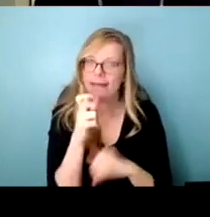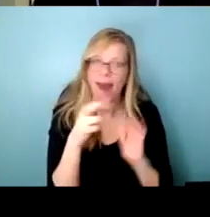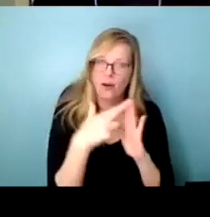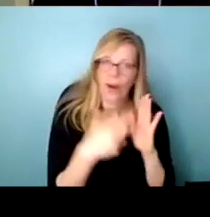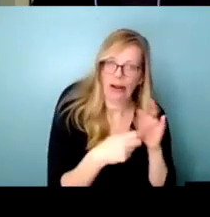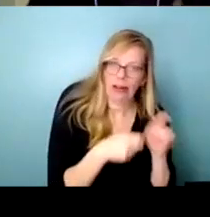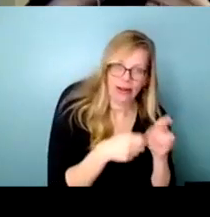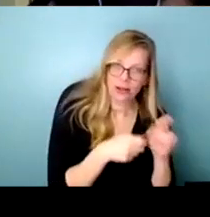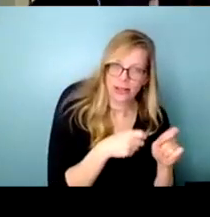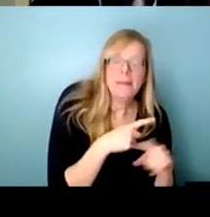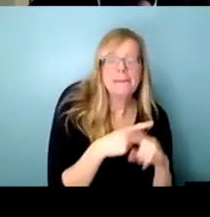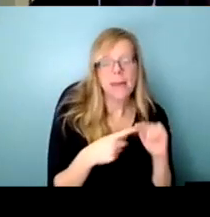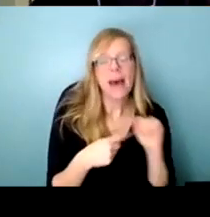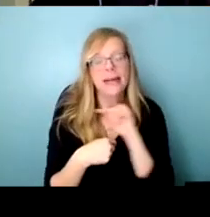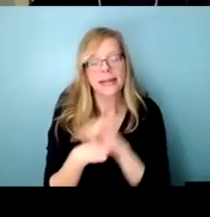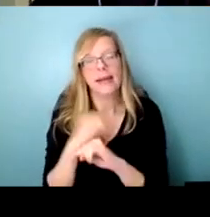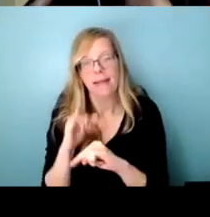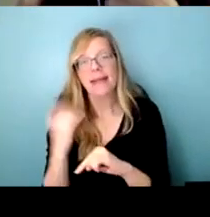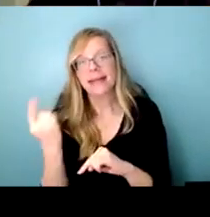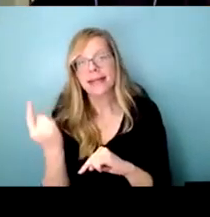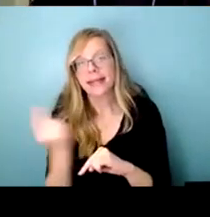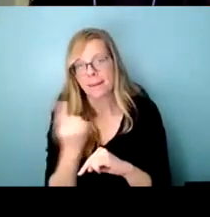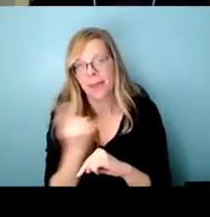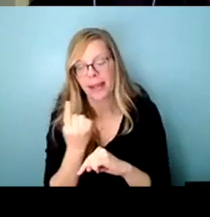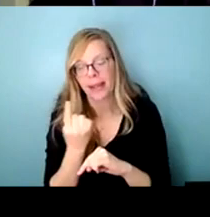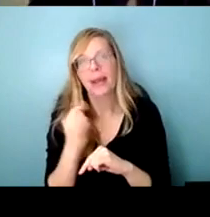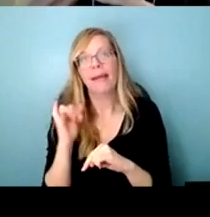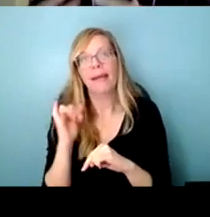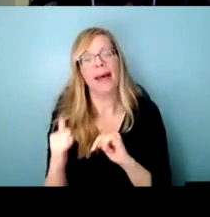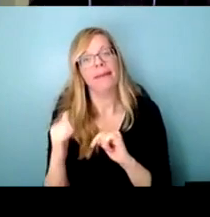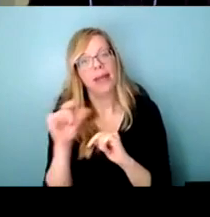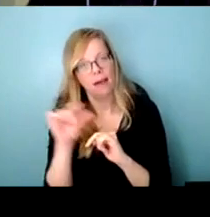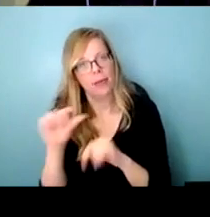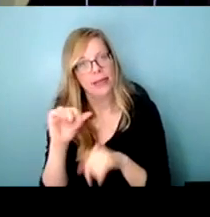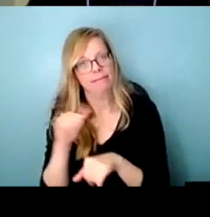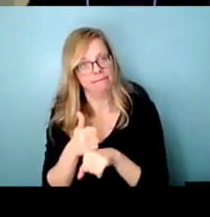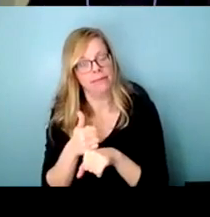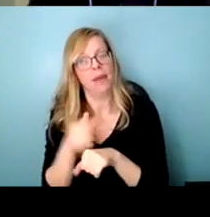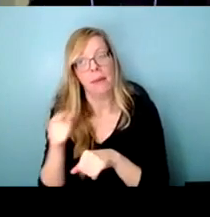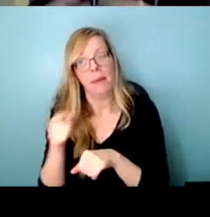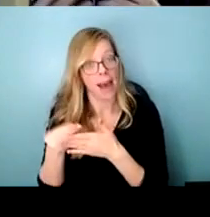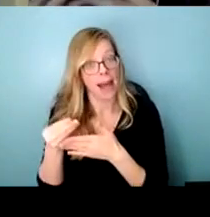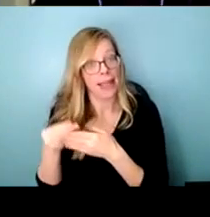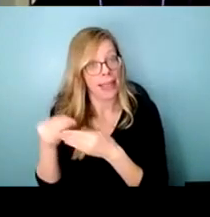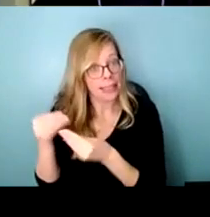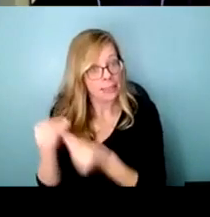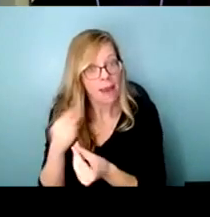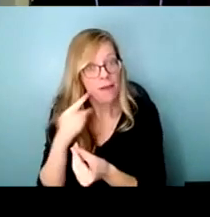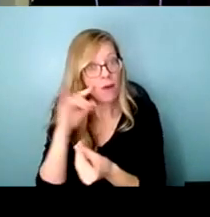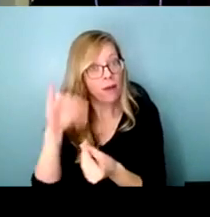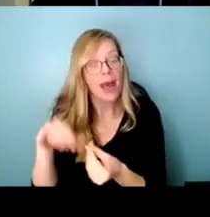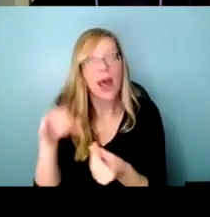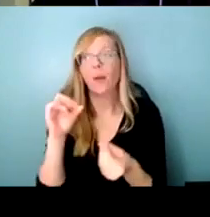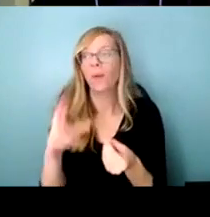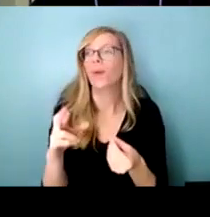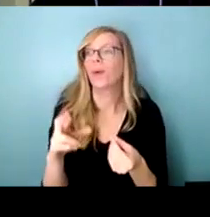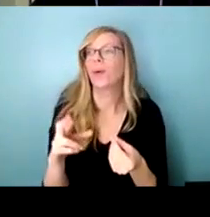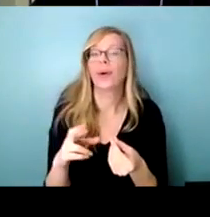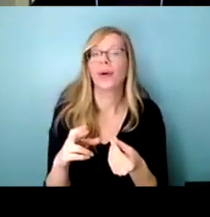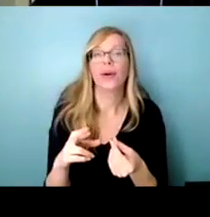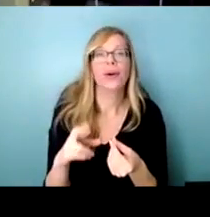it's not a regulation but it is something that the government's doing the government's either putting money towards it or putting um